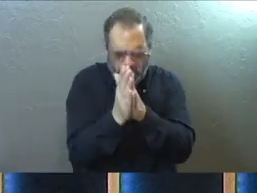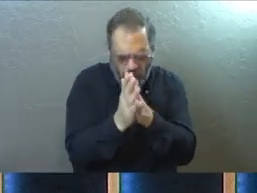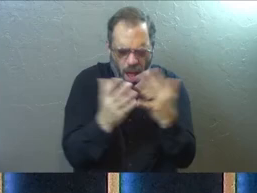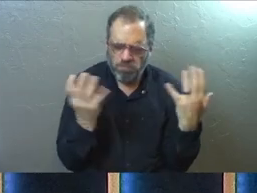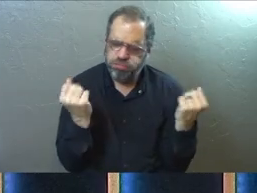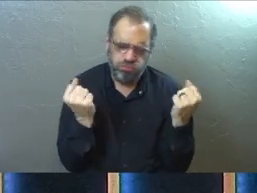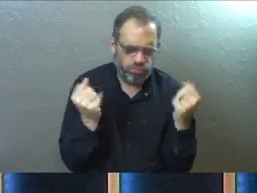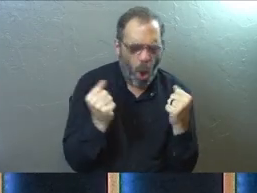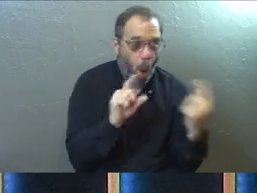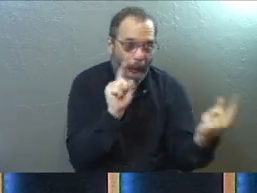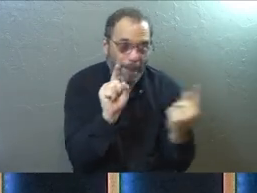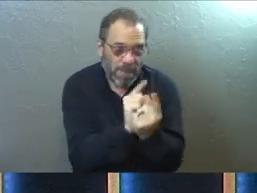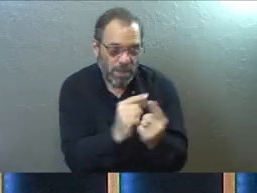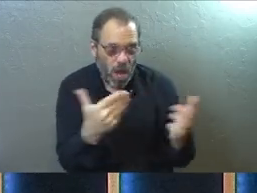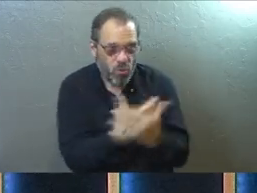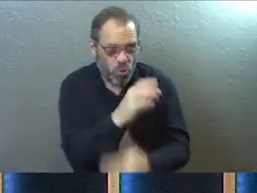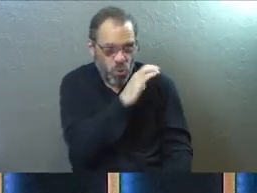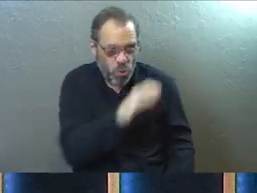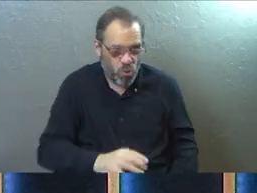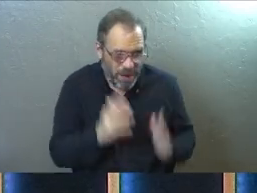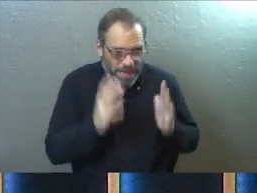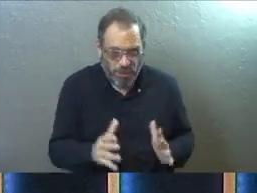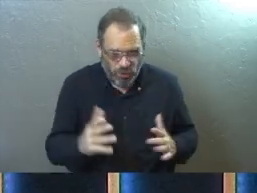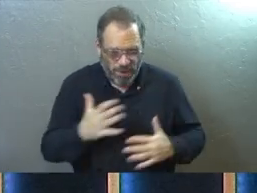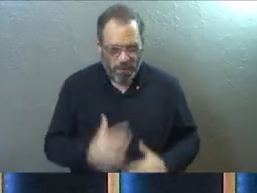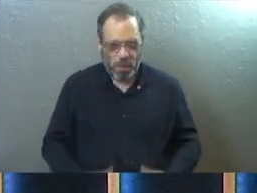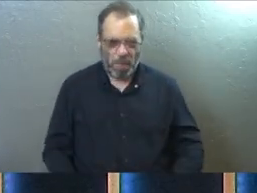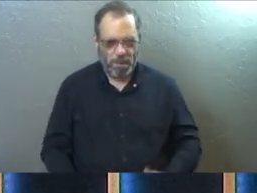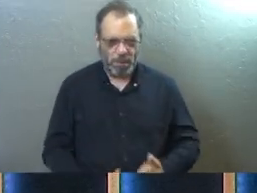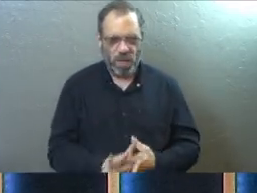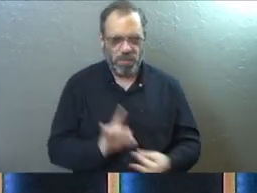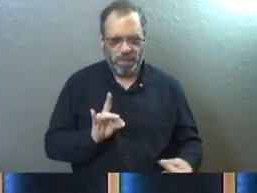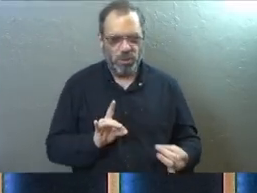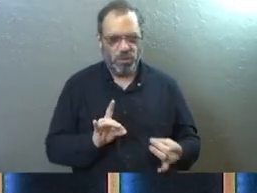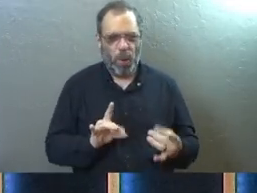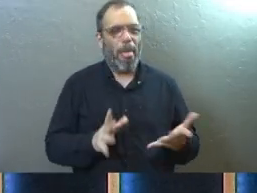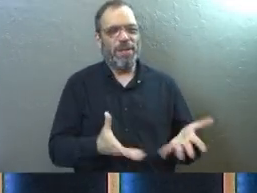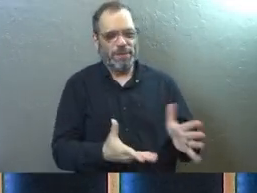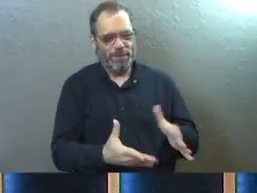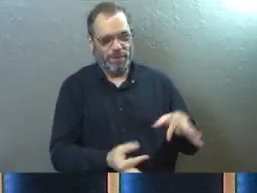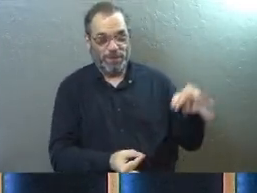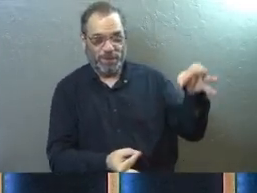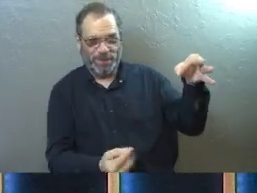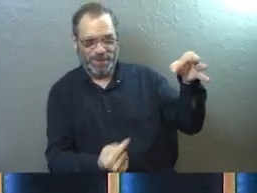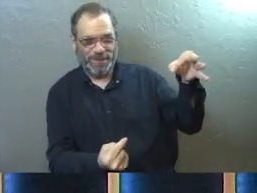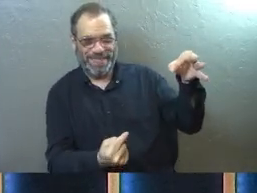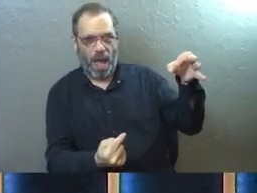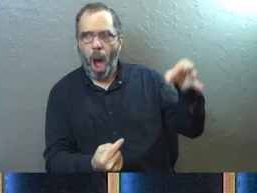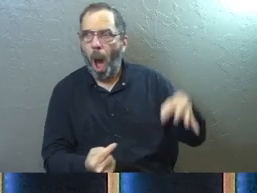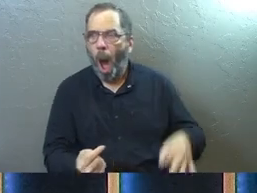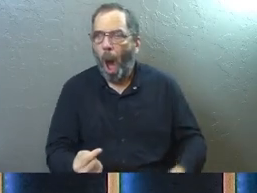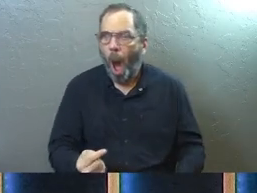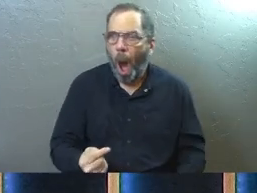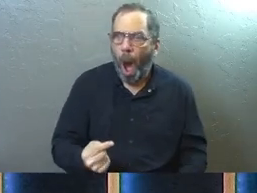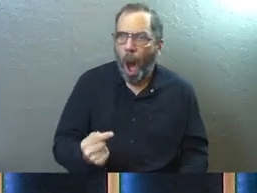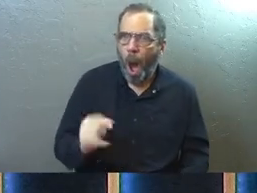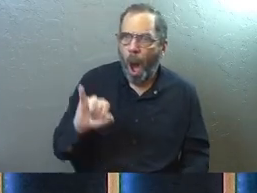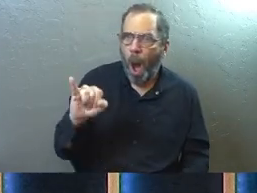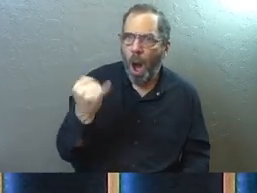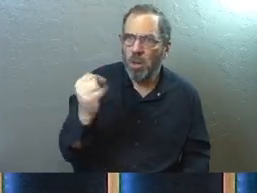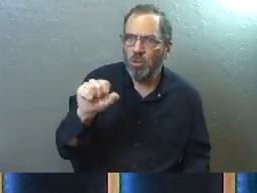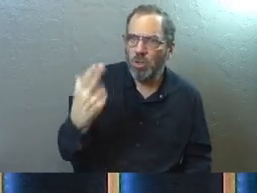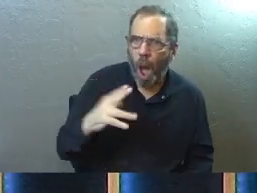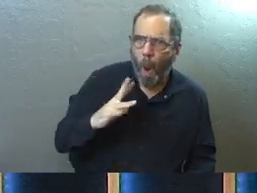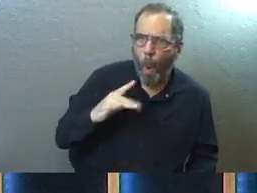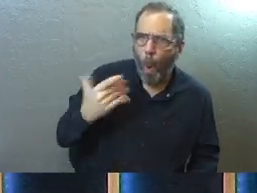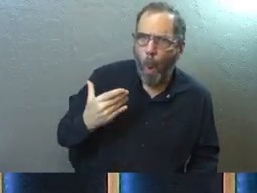Every time I meet a new Christian, I'm trying to get my spiritual resume out there in front of them so that they're really impressed and they realize that I'm here